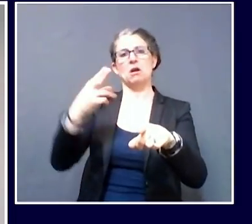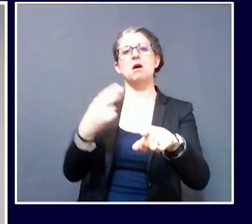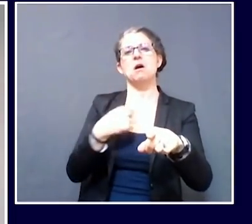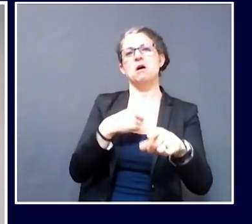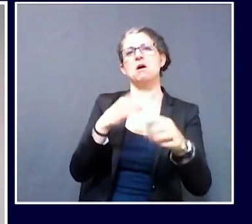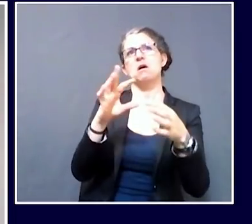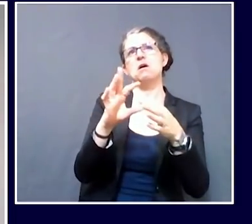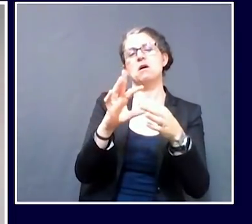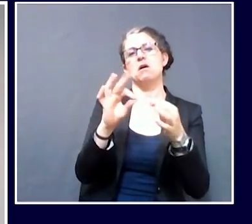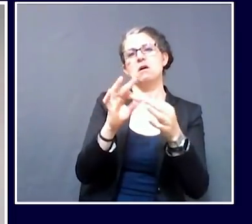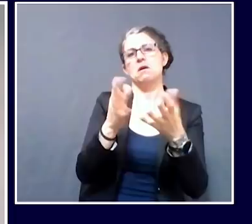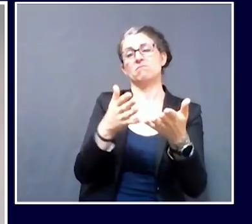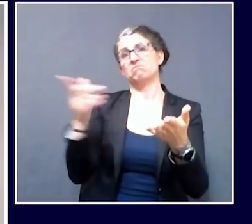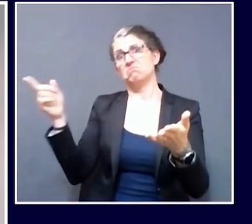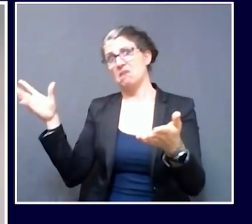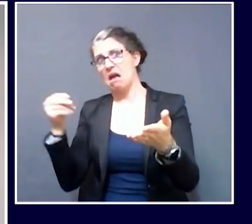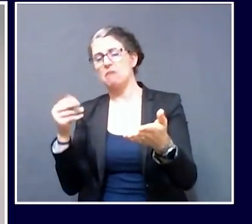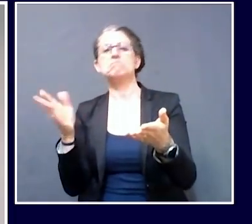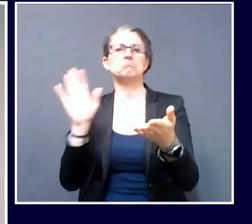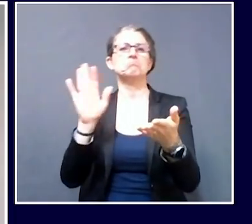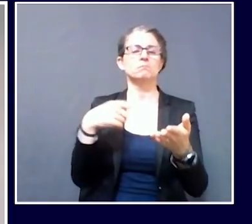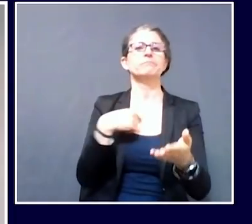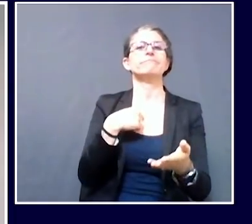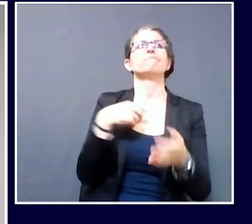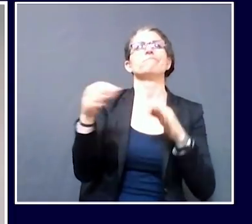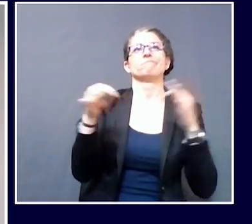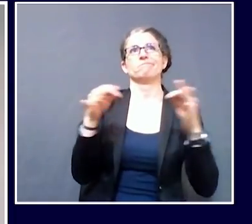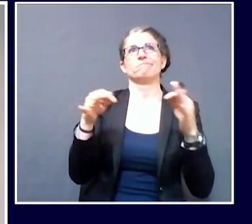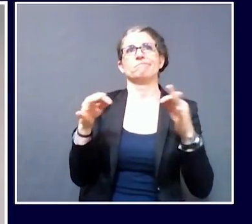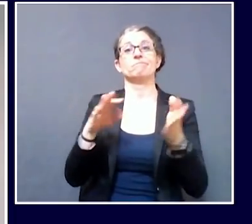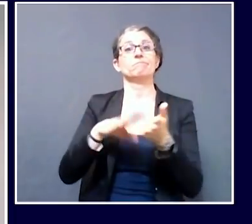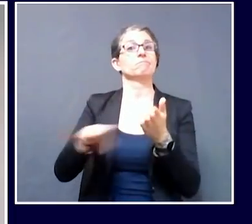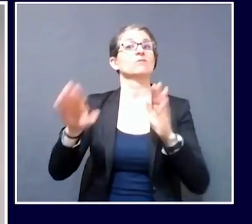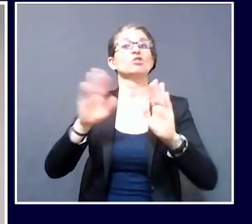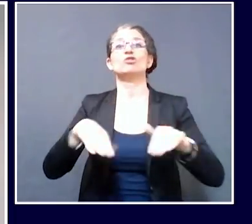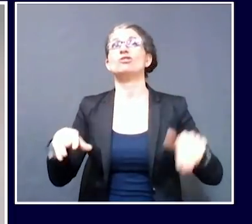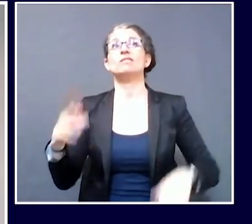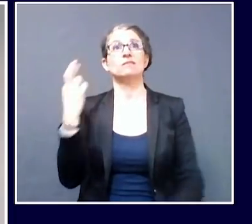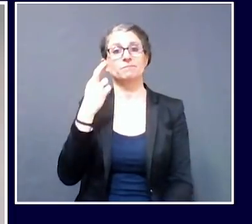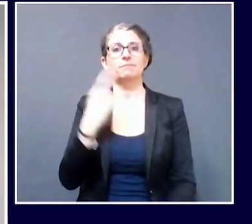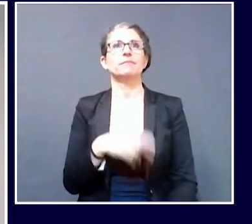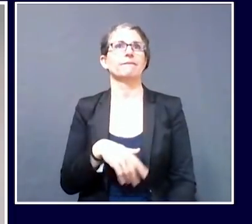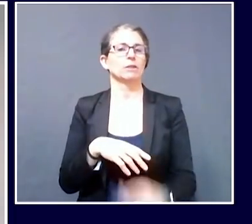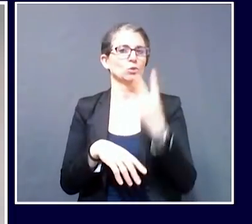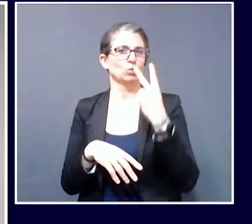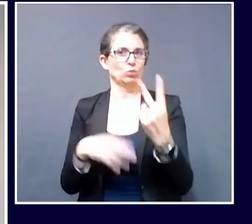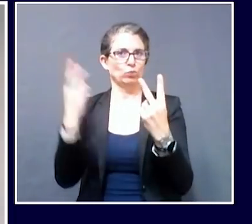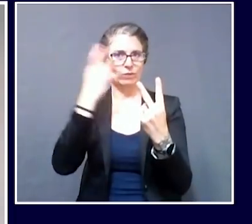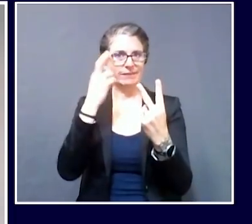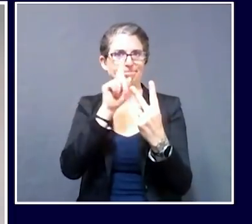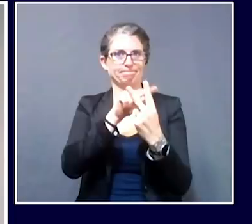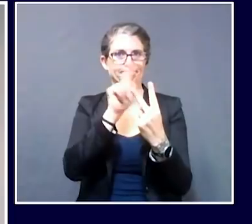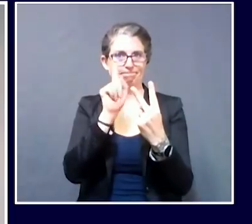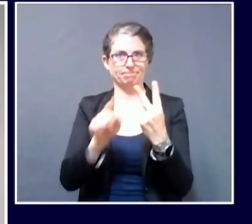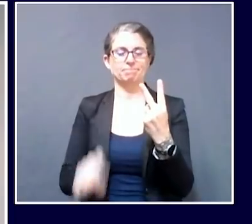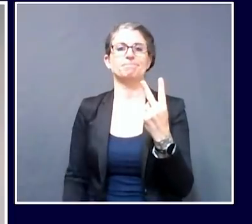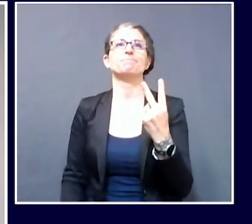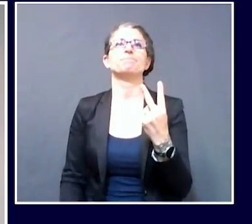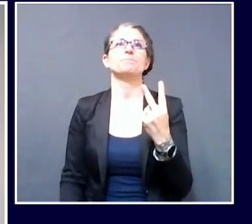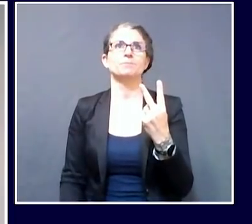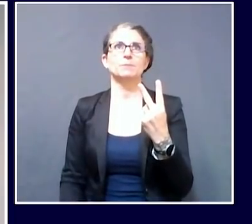So the reason it is twofold. The first is that the